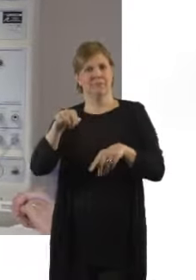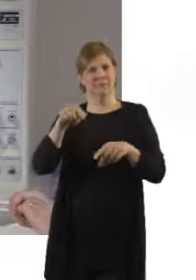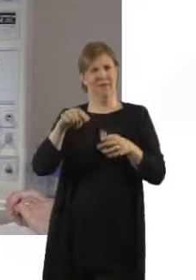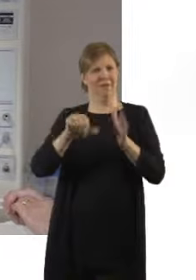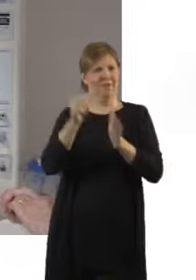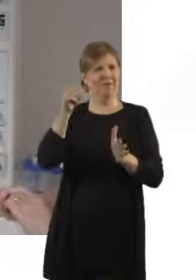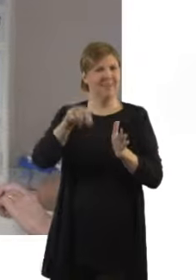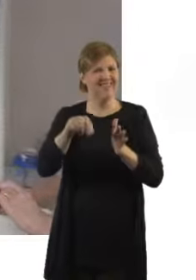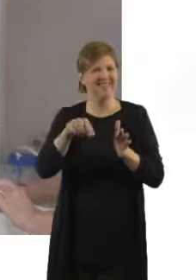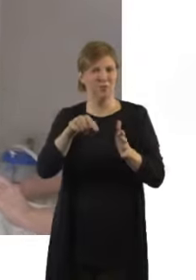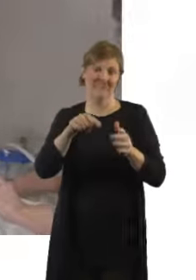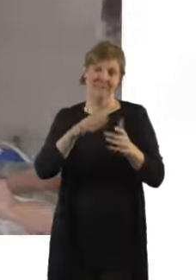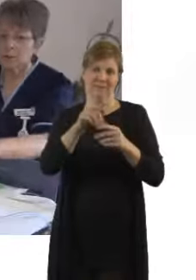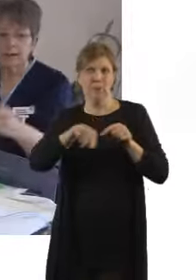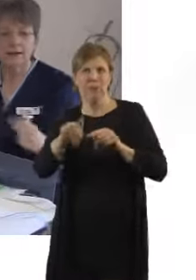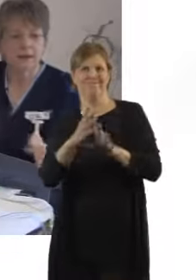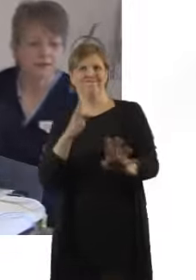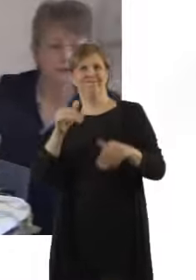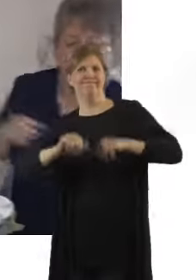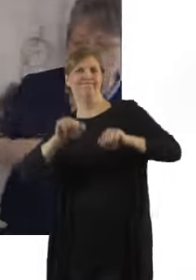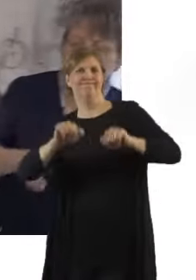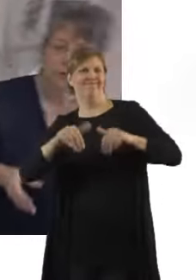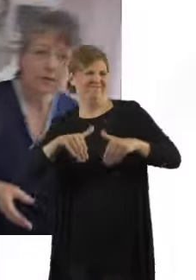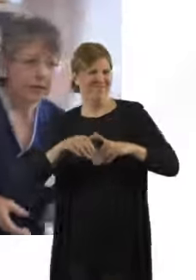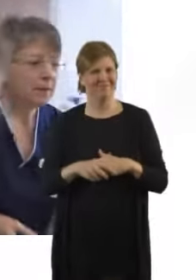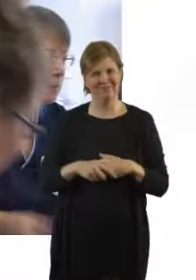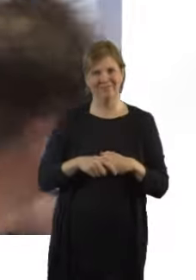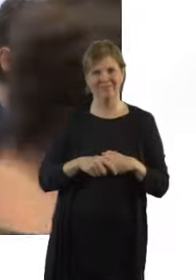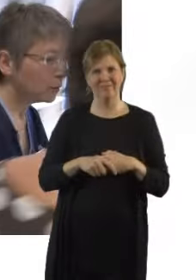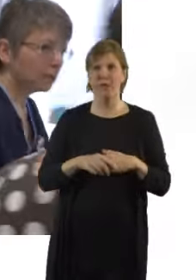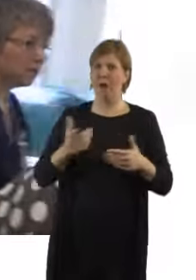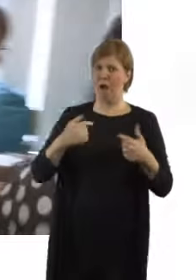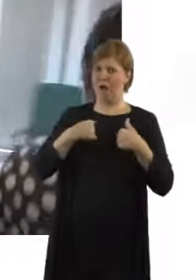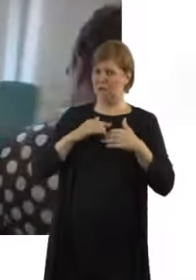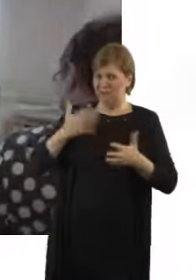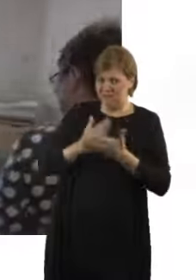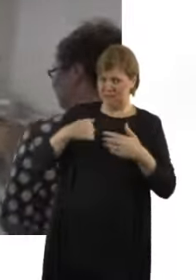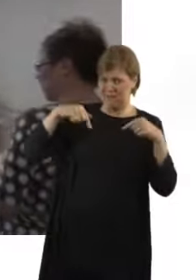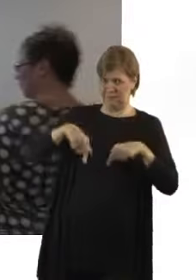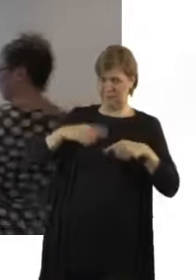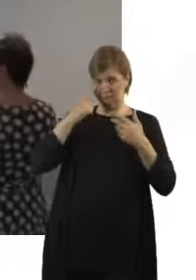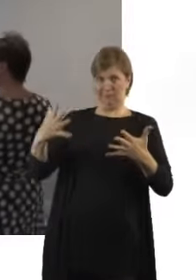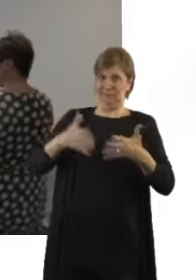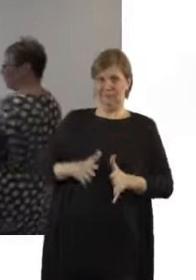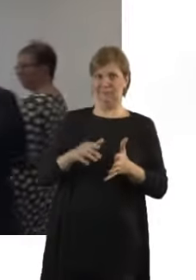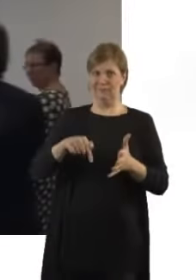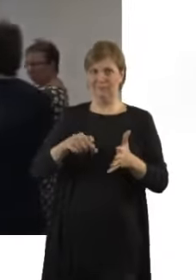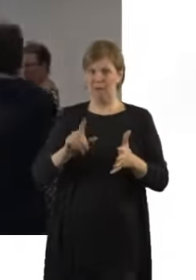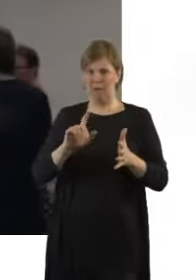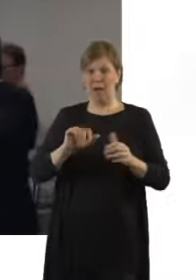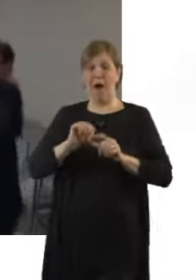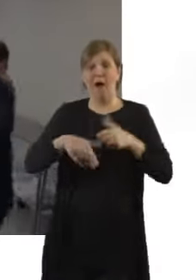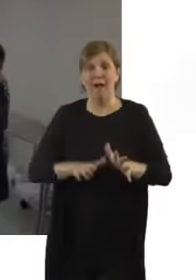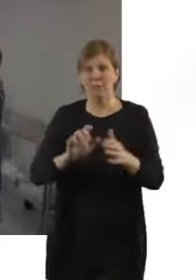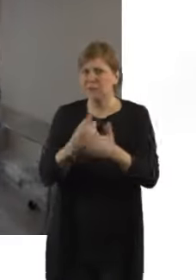a birth, but what would happen after the baby's born? Well, after the baby's born, the most important thing is that the midwife will check. She'll have a quick